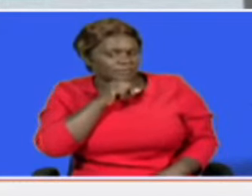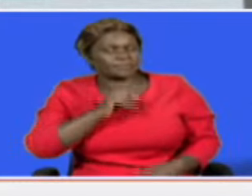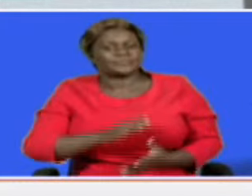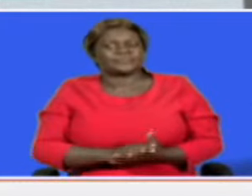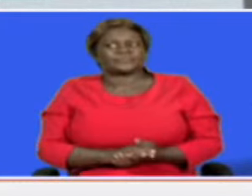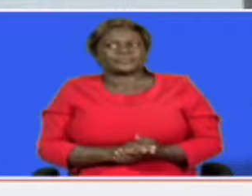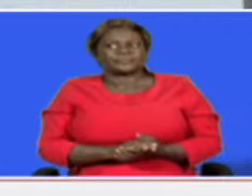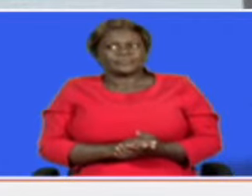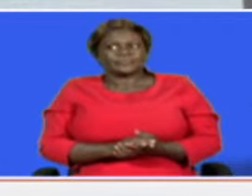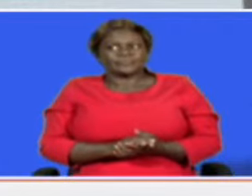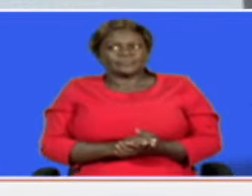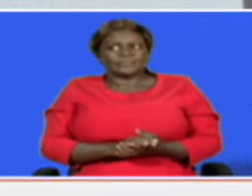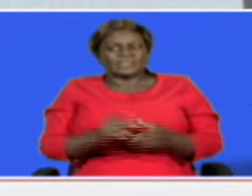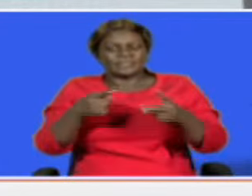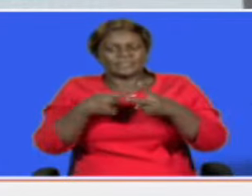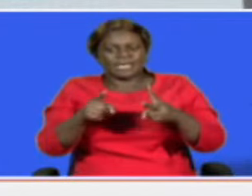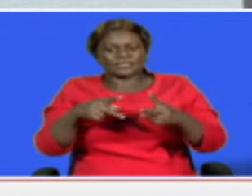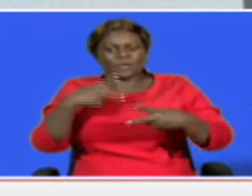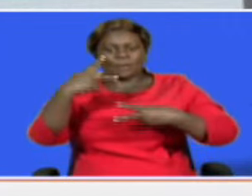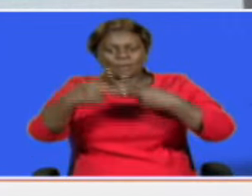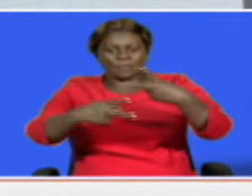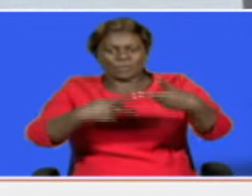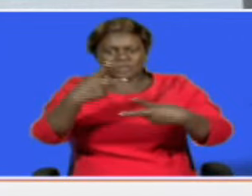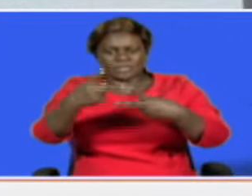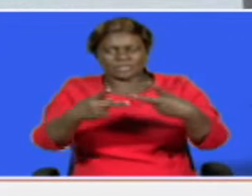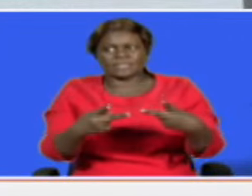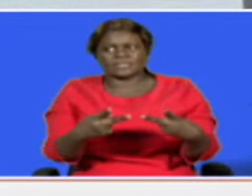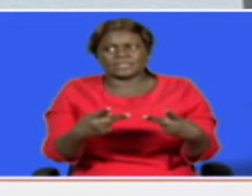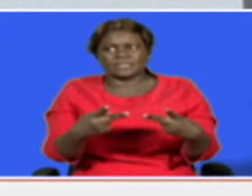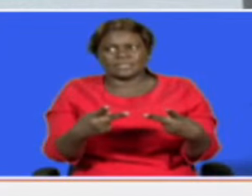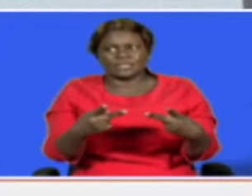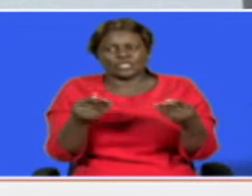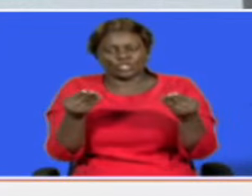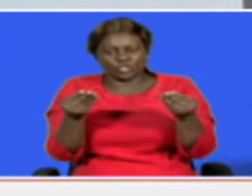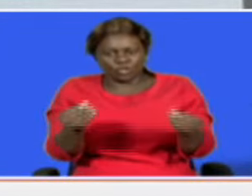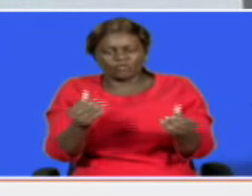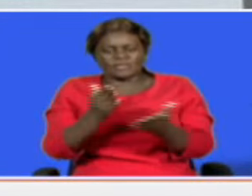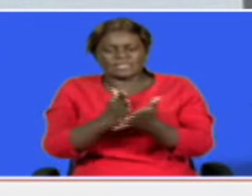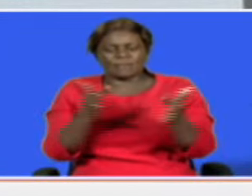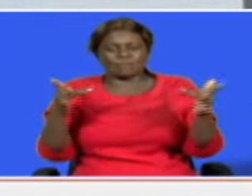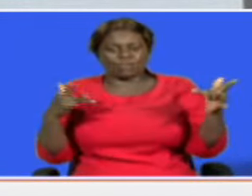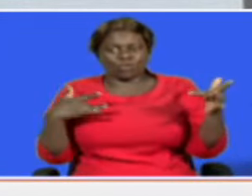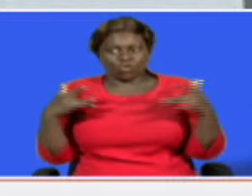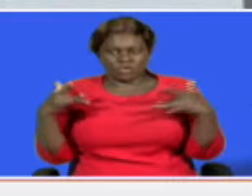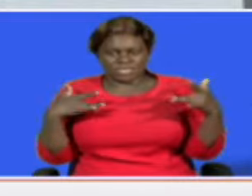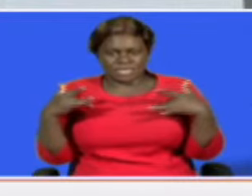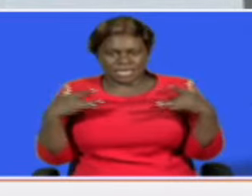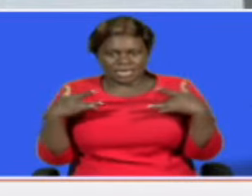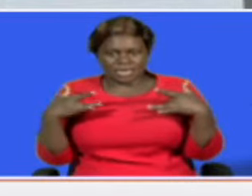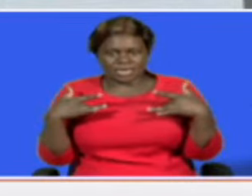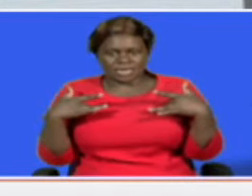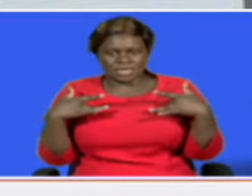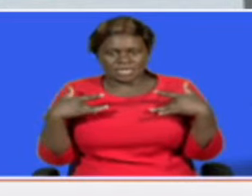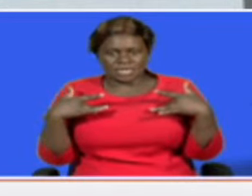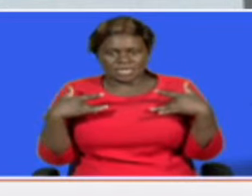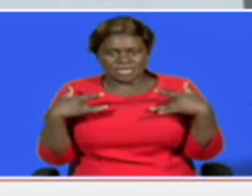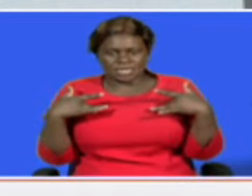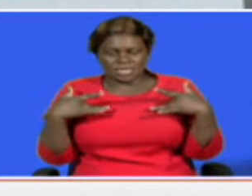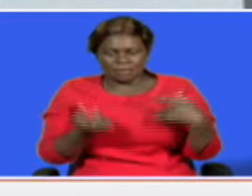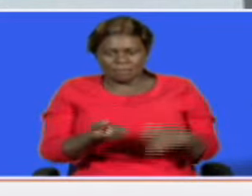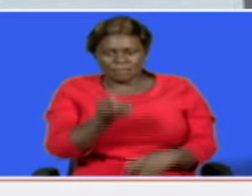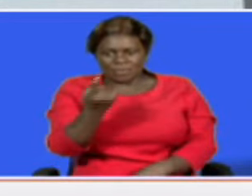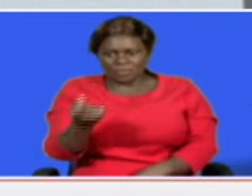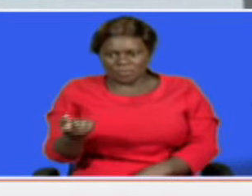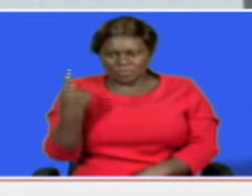and it has initiated processes of tackling some of the concerns that they did raise